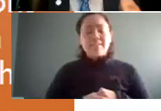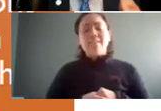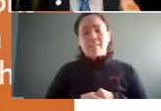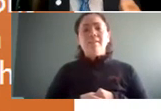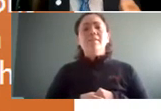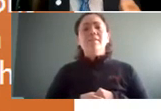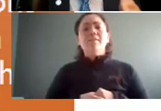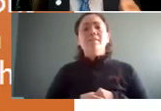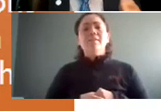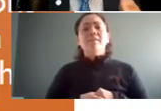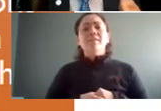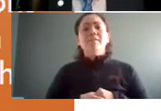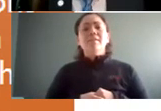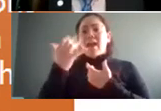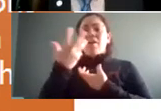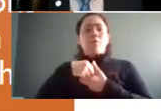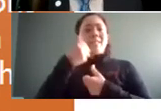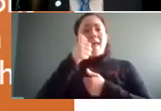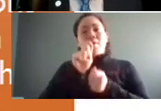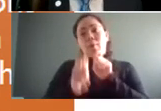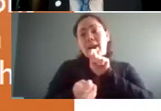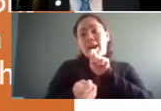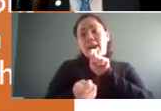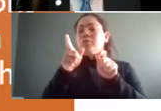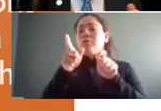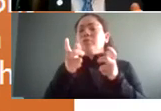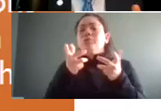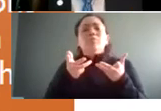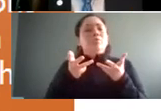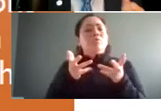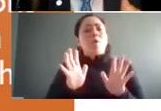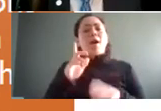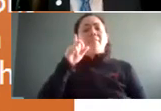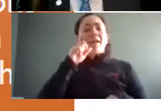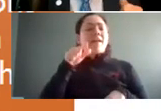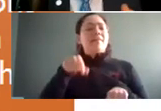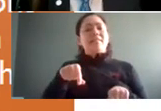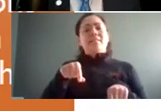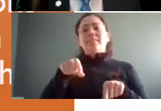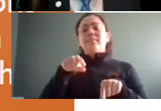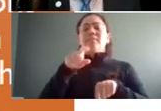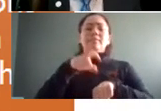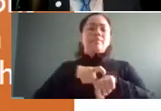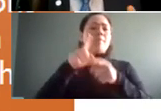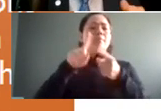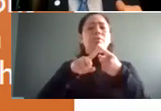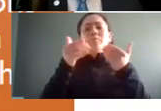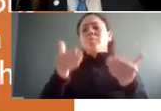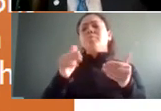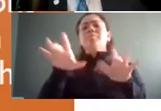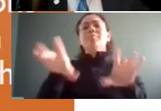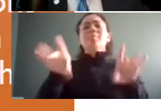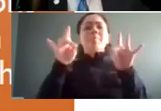includes retaliation so you don't want to take this as a time to retaliate or select employees because